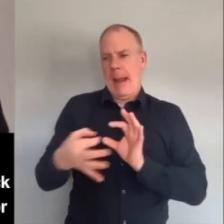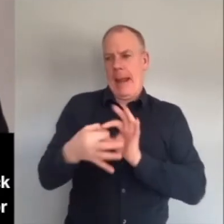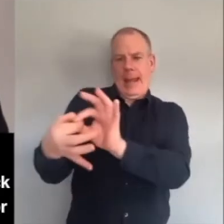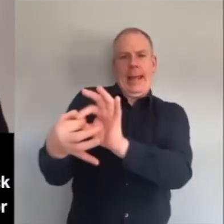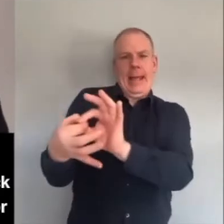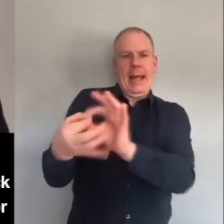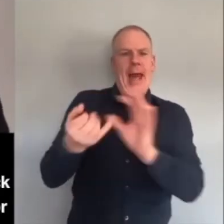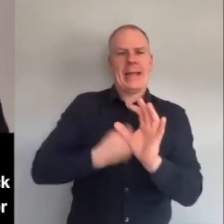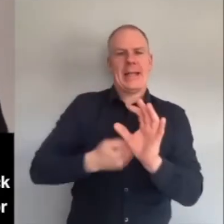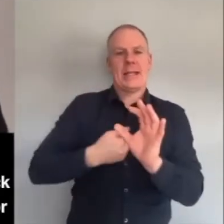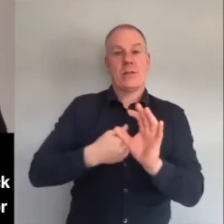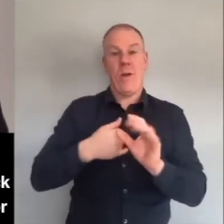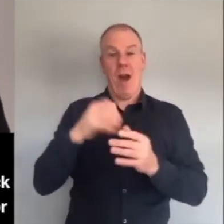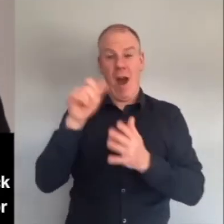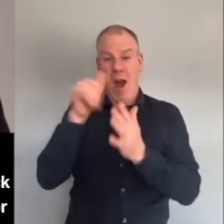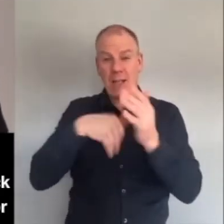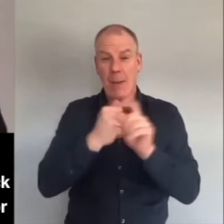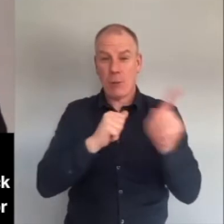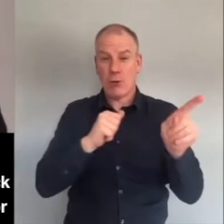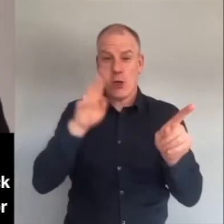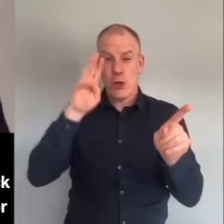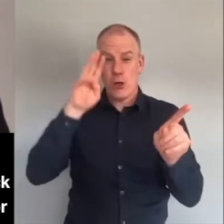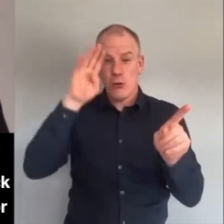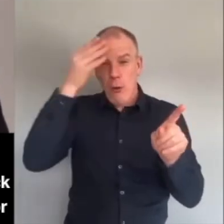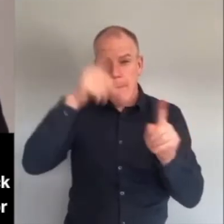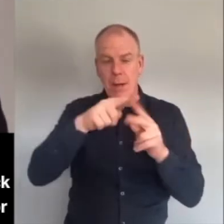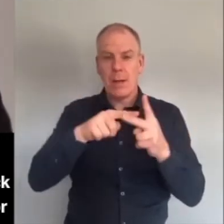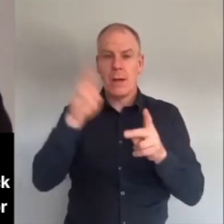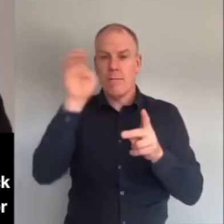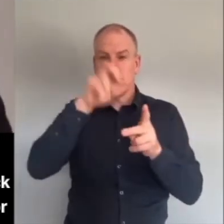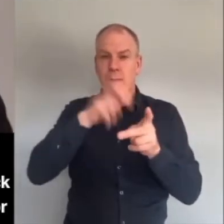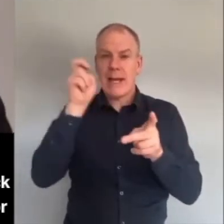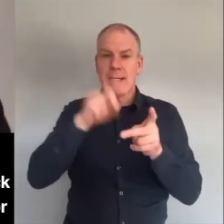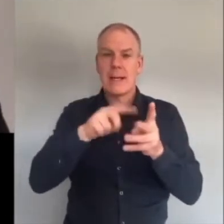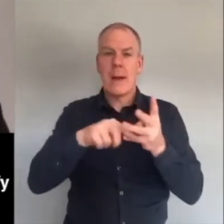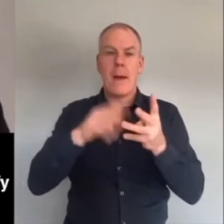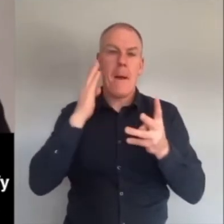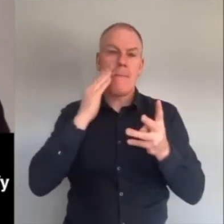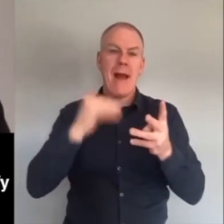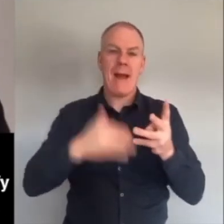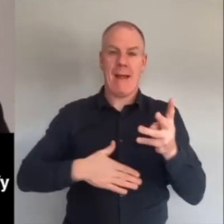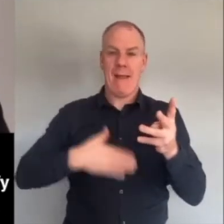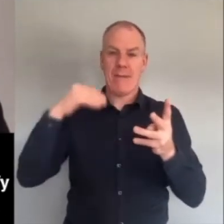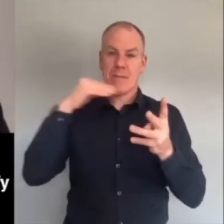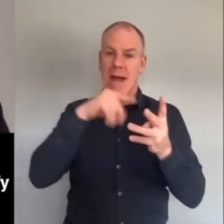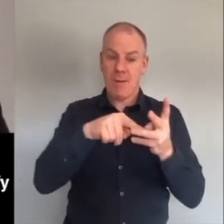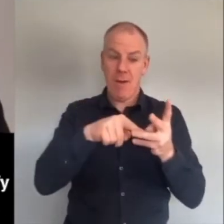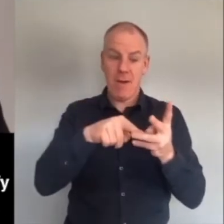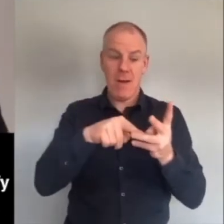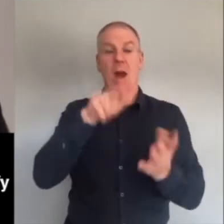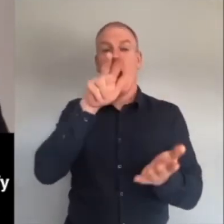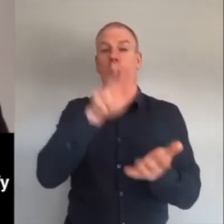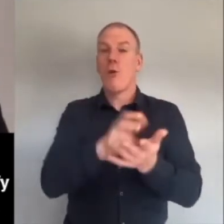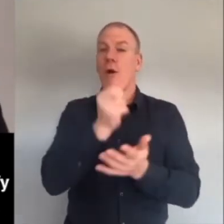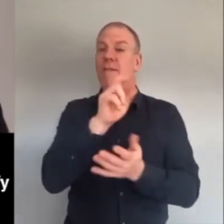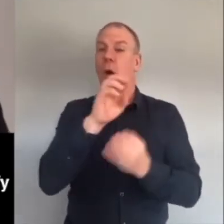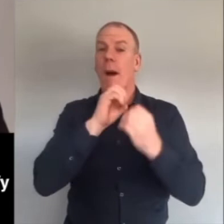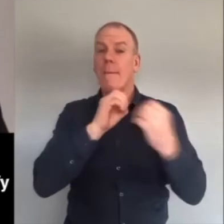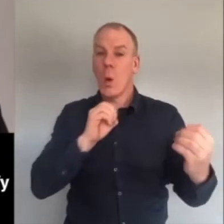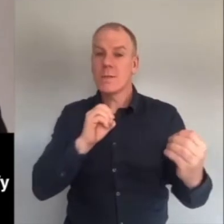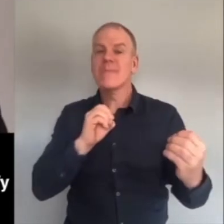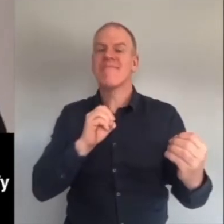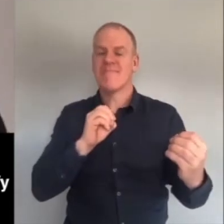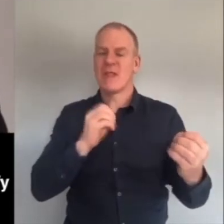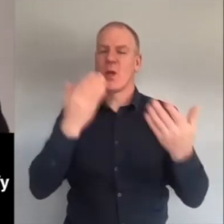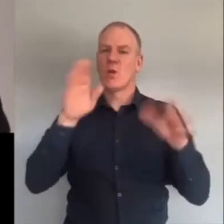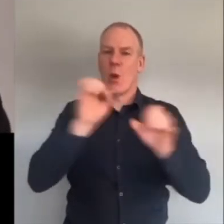So articles about Trump, Brexit, Black Lives Matter, whether you approve or oppose those things, they help clarify your identity. So